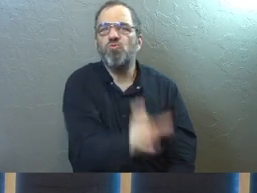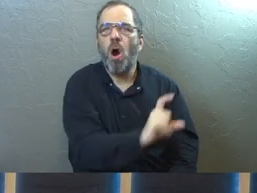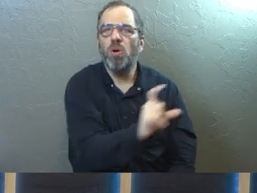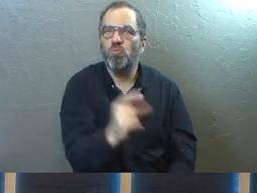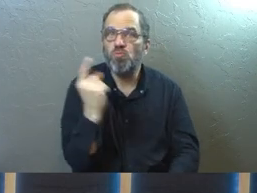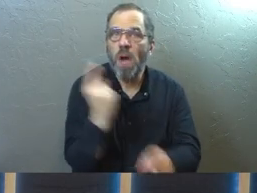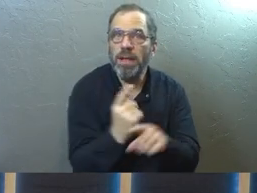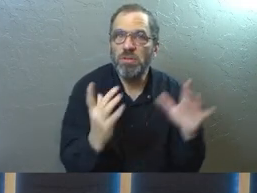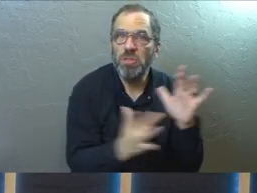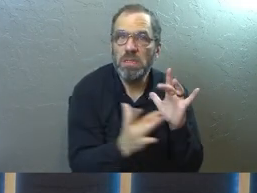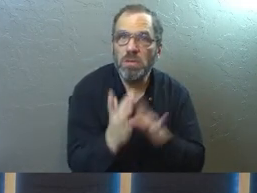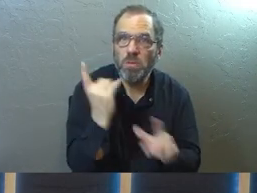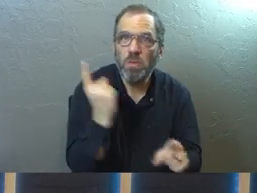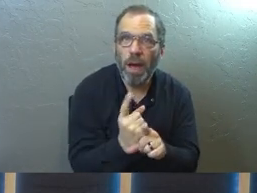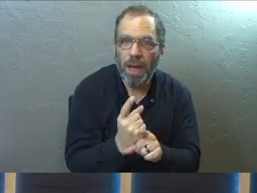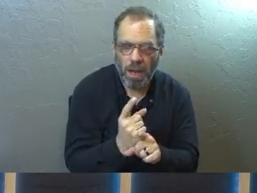right?